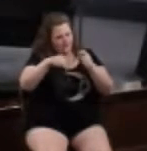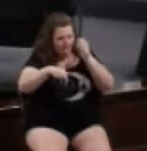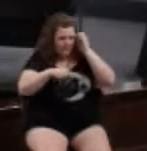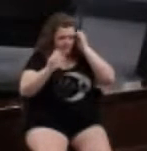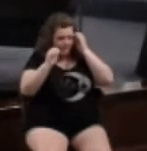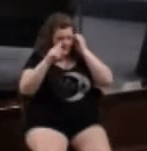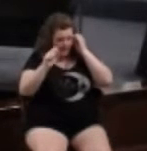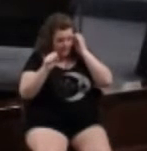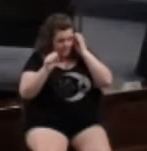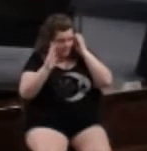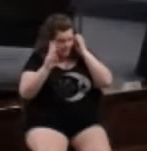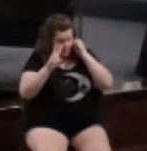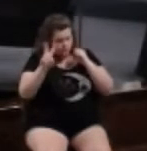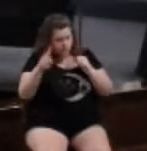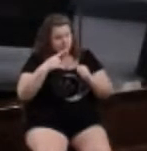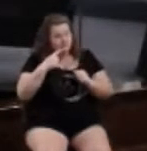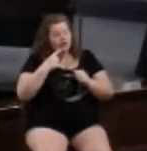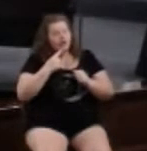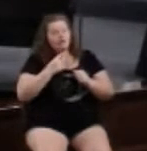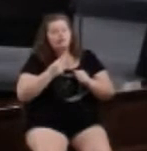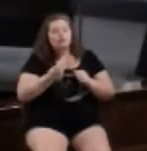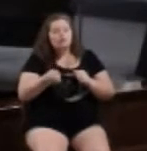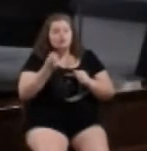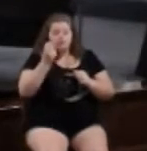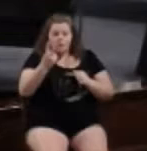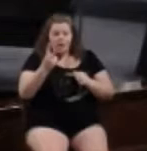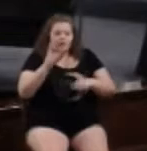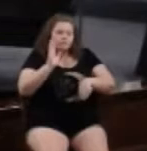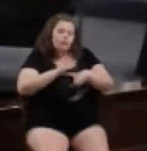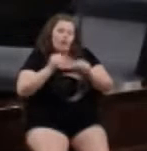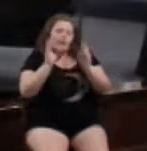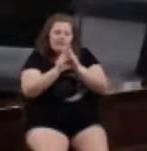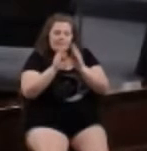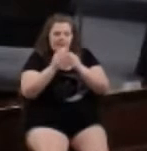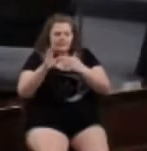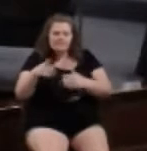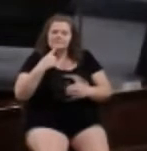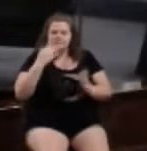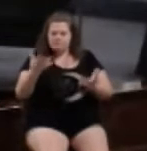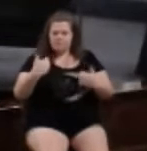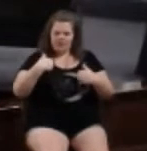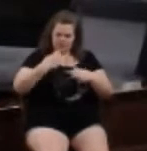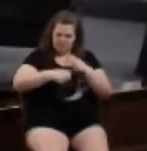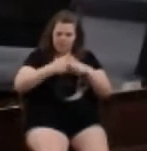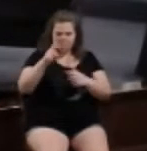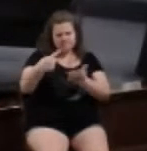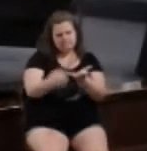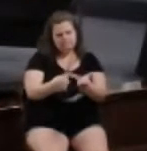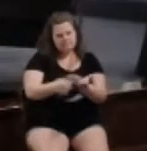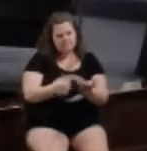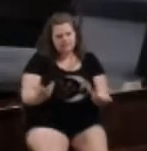6.2, it says, so they 12 called a meeting of all the believers. Hey, there's a problem. Let's talk about this.